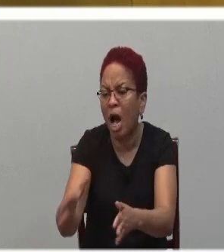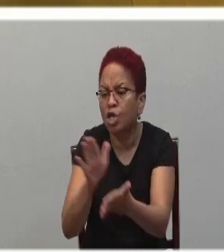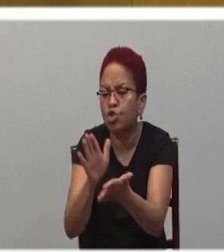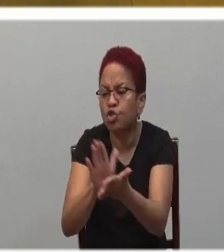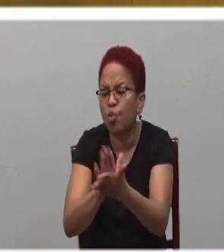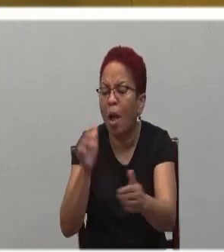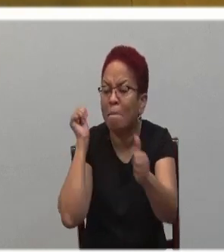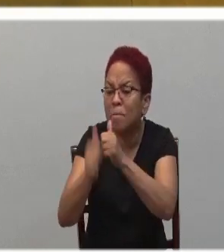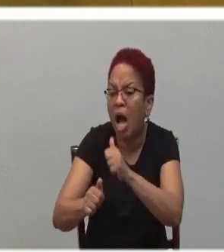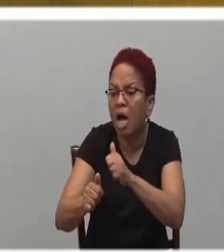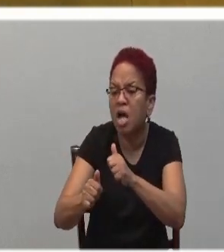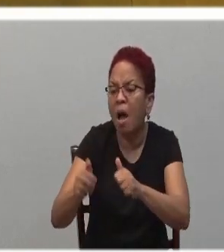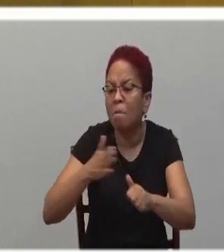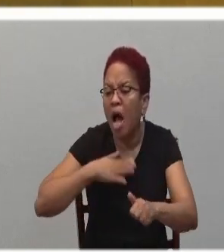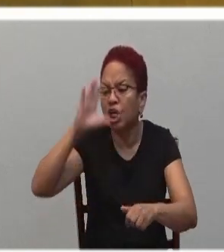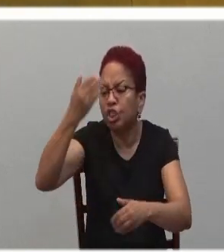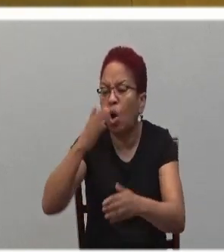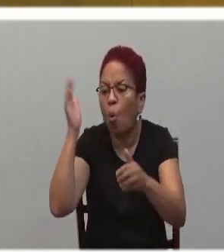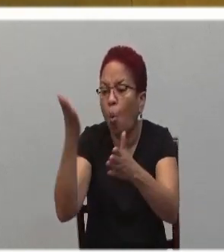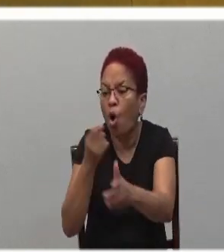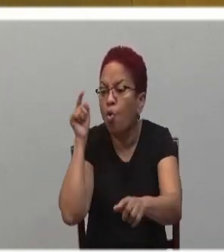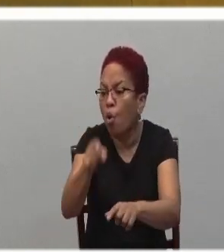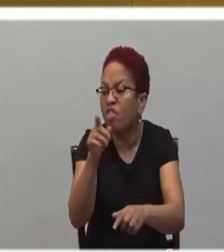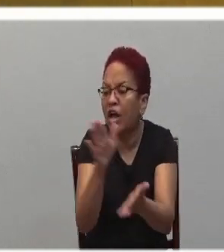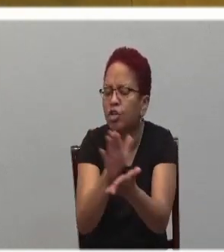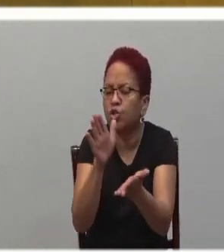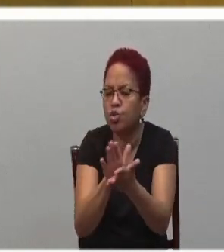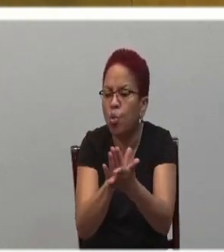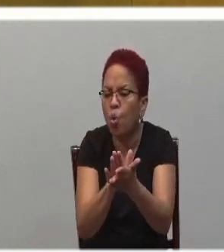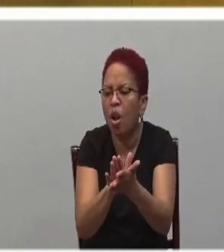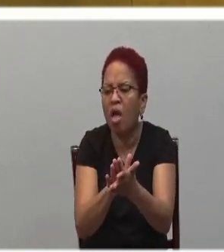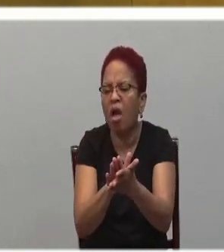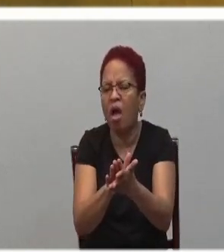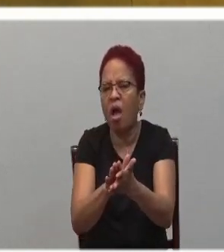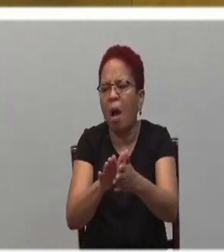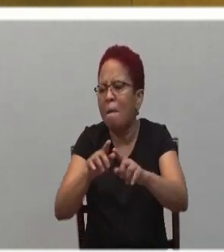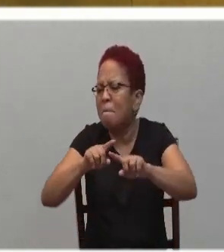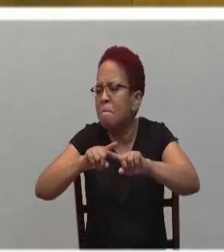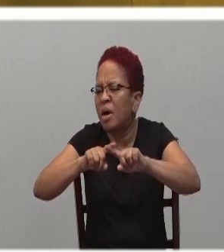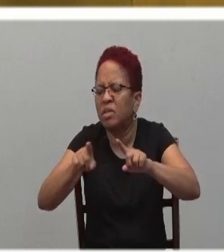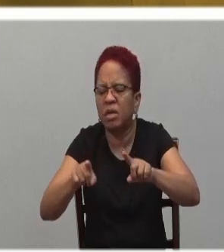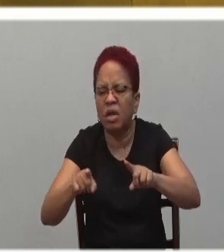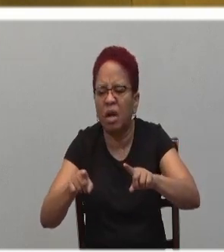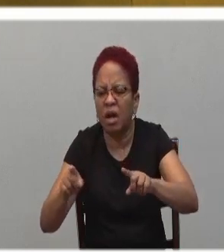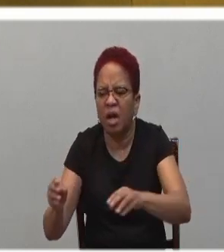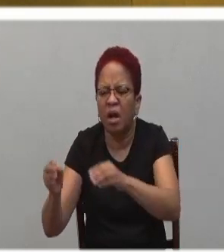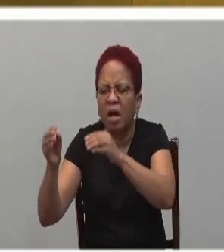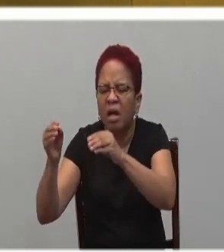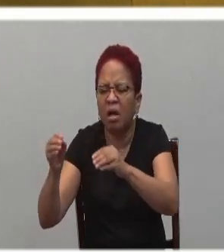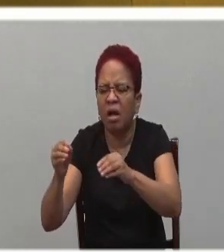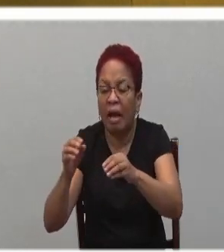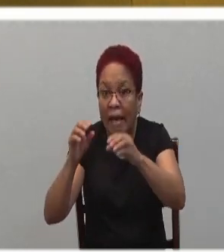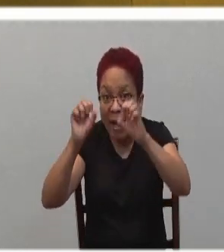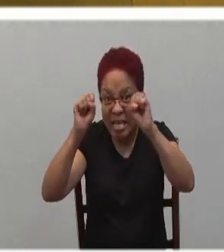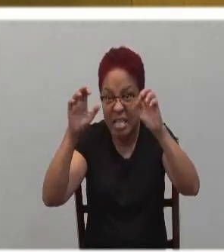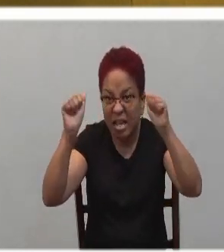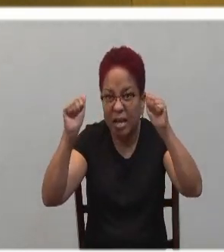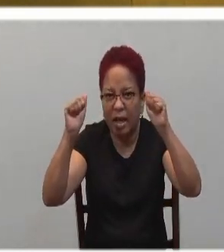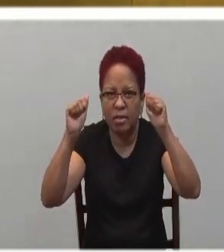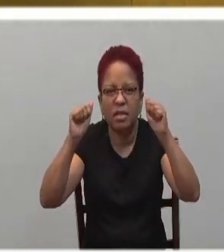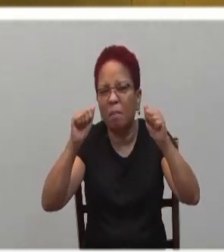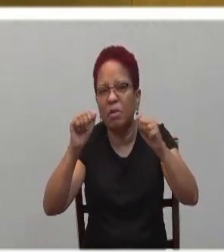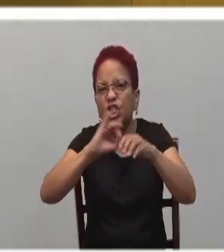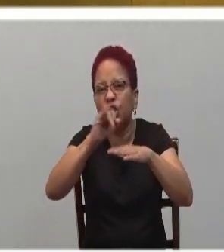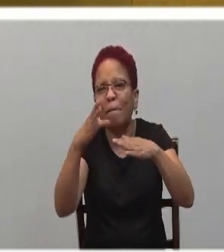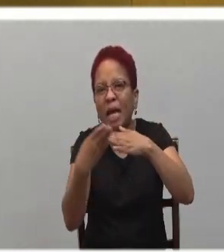I should have worked harder to understand my son and send him to an institution in